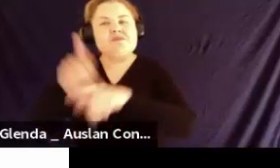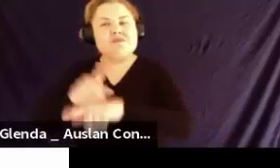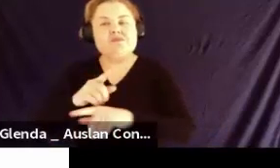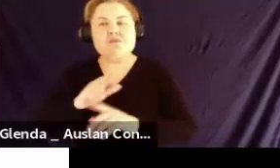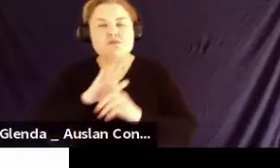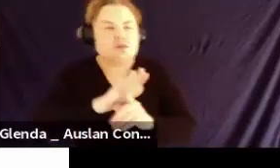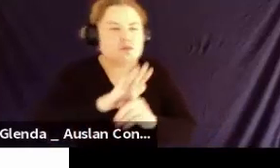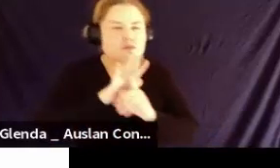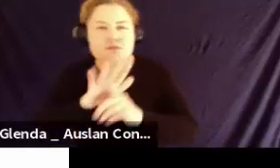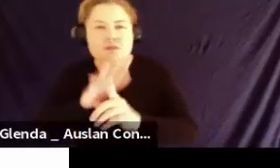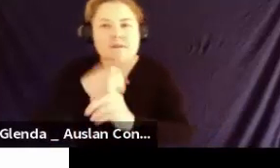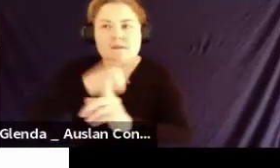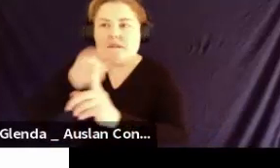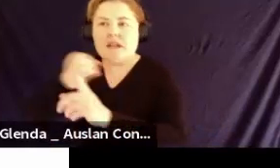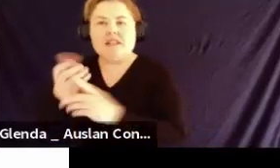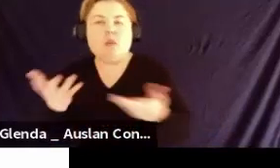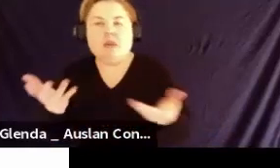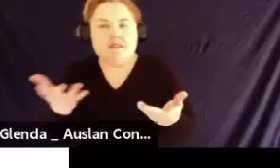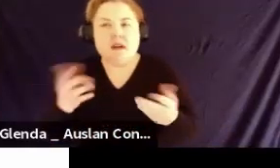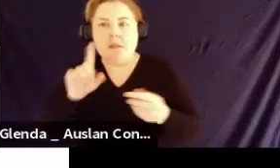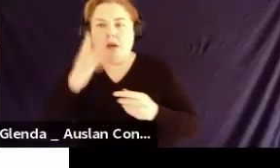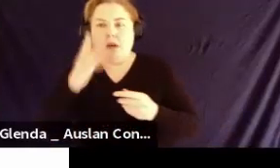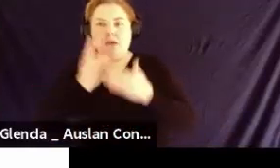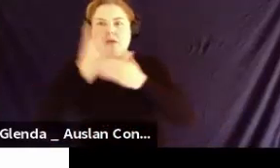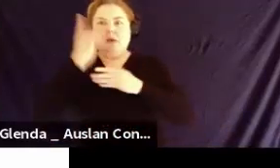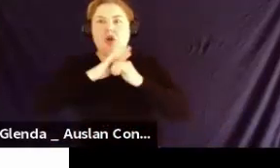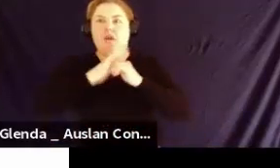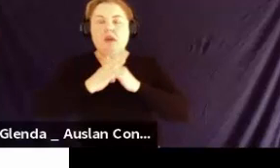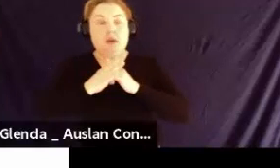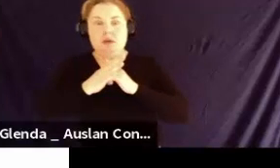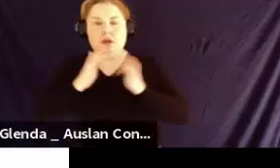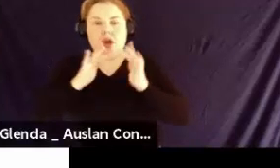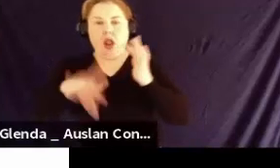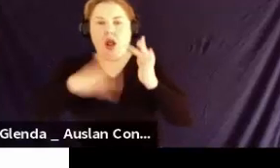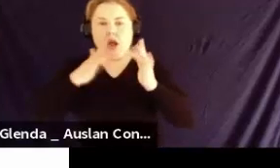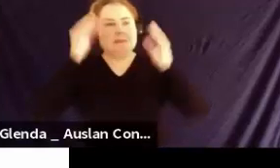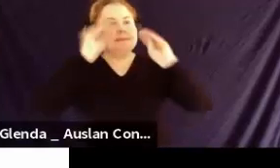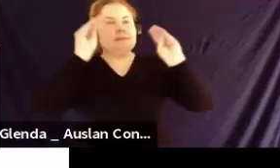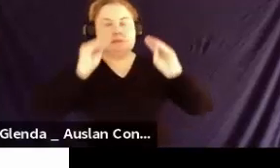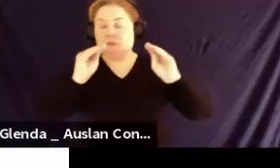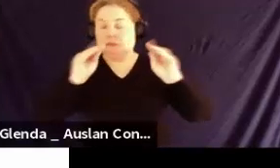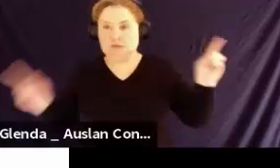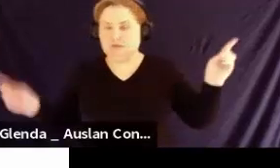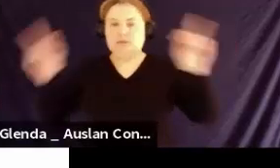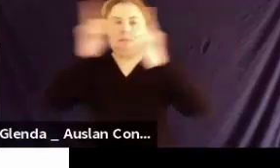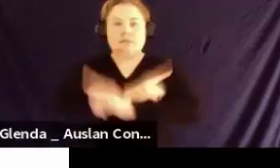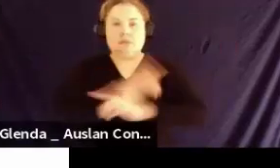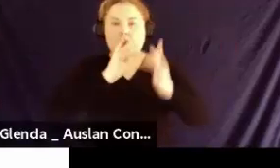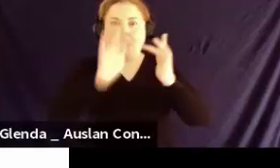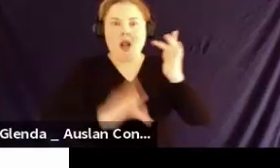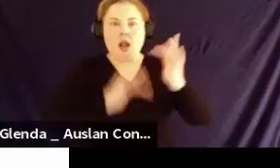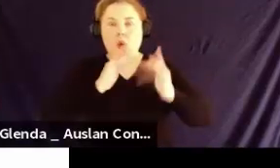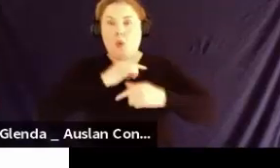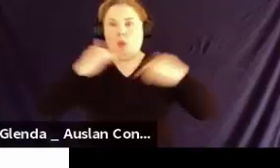But when COVID hit us and online education went online, we just had to respond really, really,